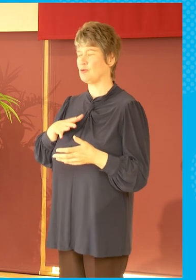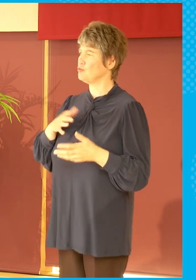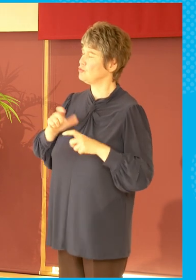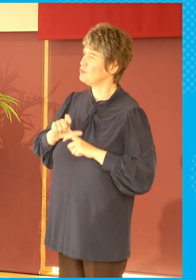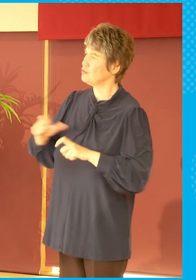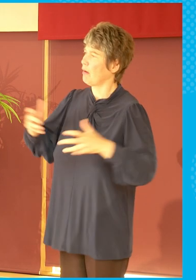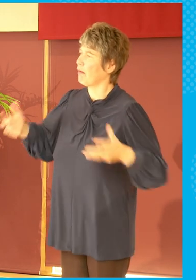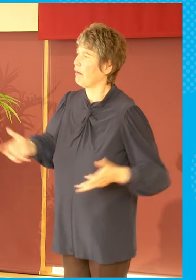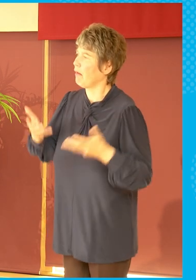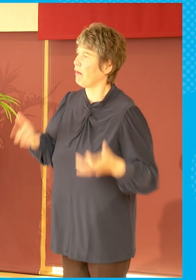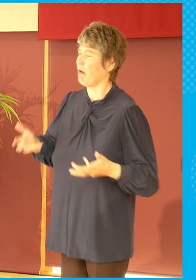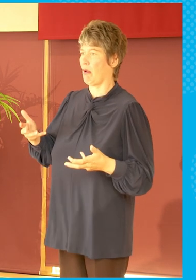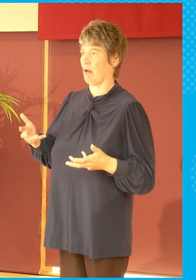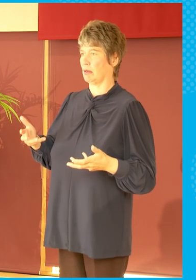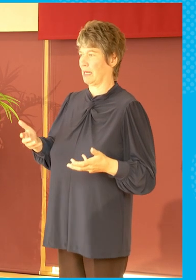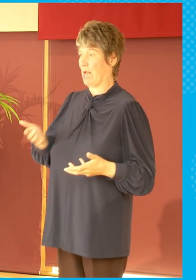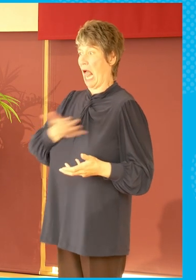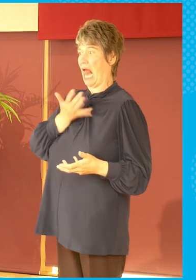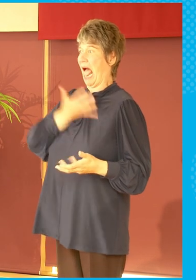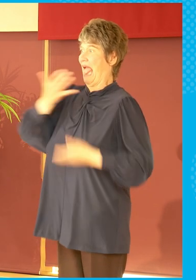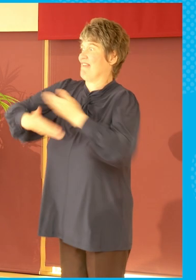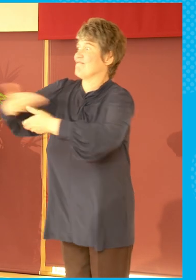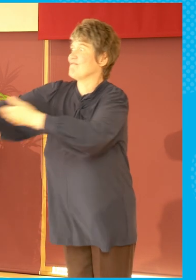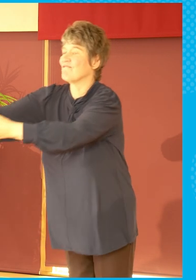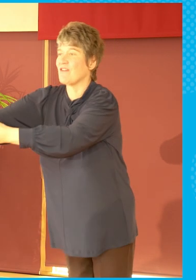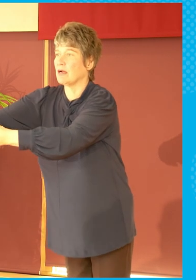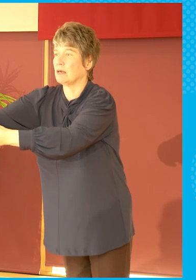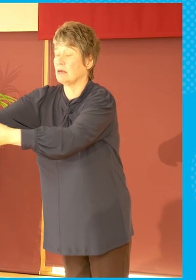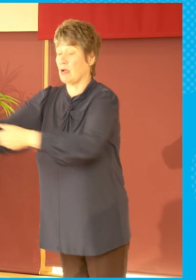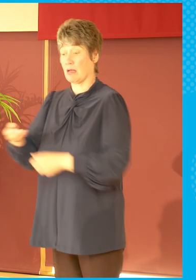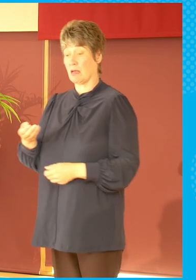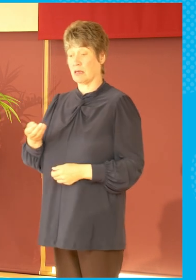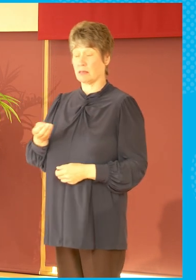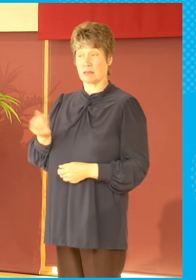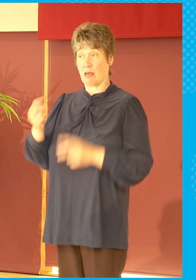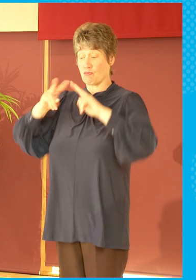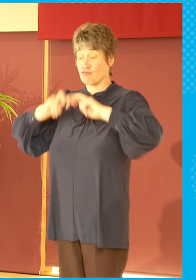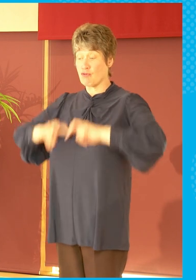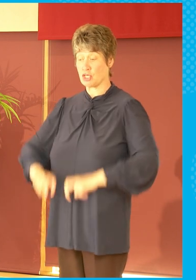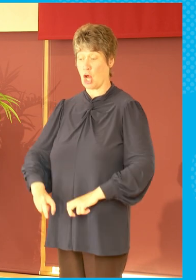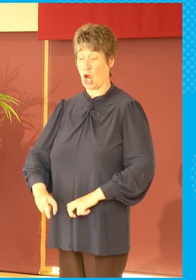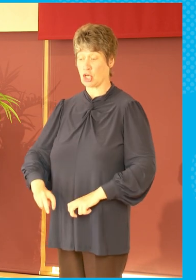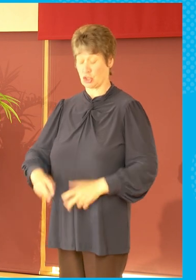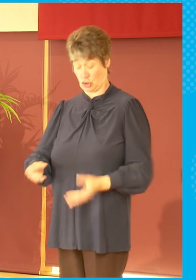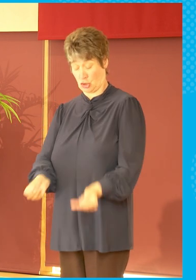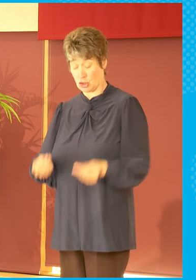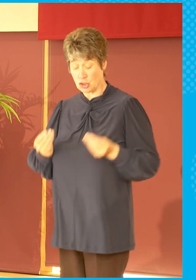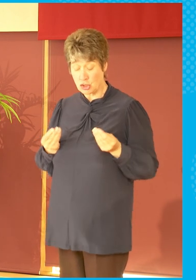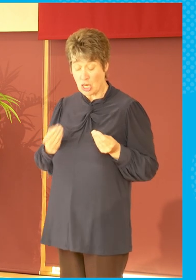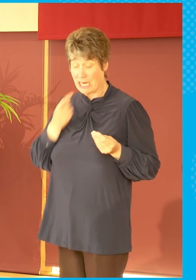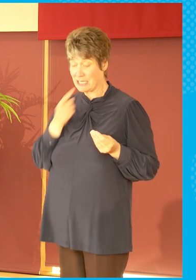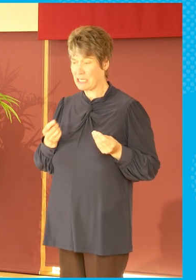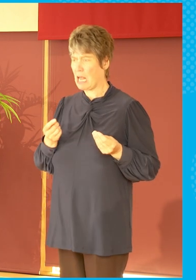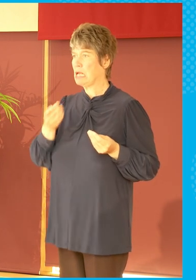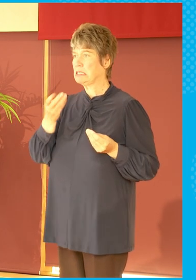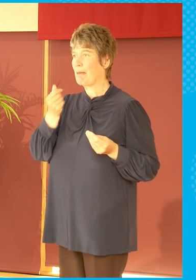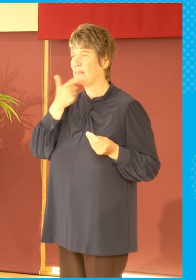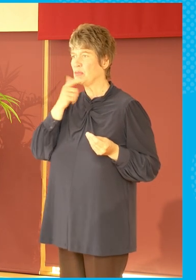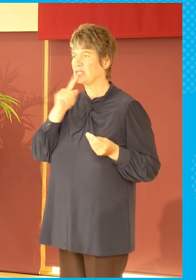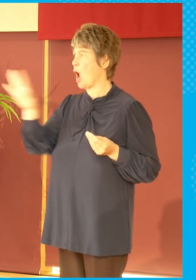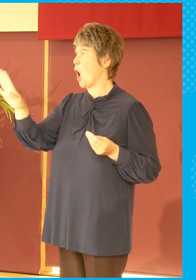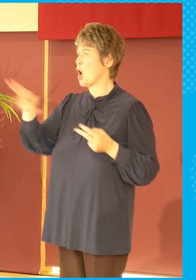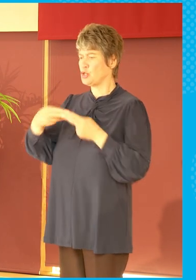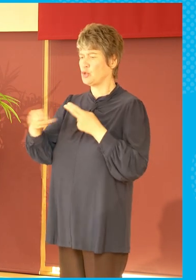minds of the audience? There is some research that some people don't want to keep hearing grim news. So how do broadcasters react